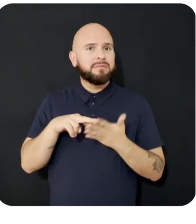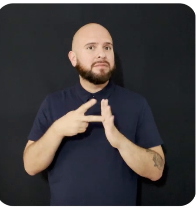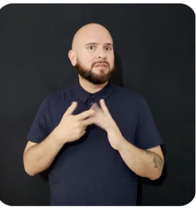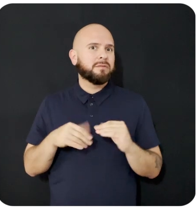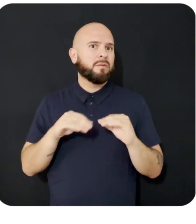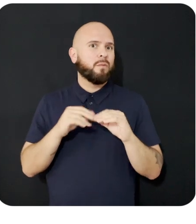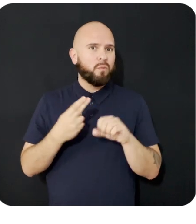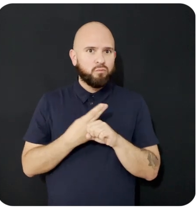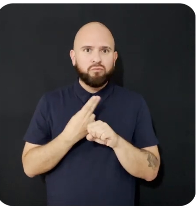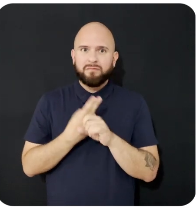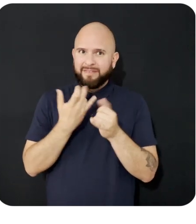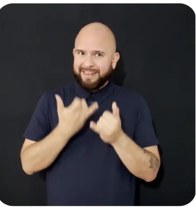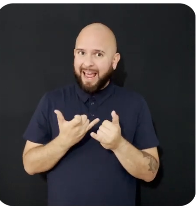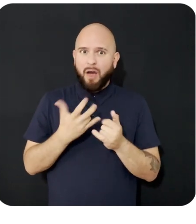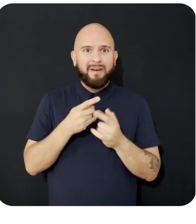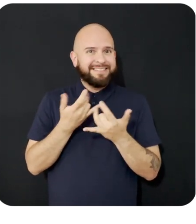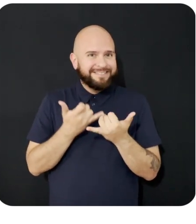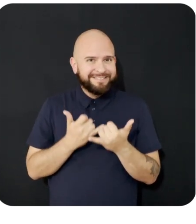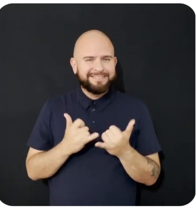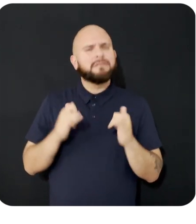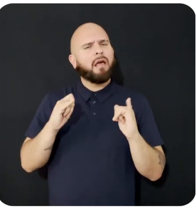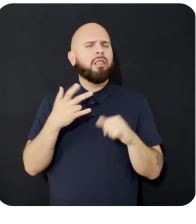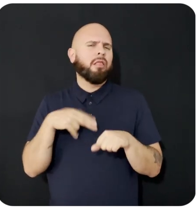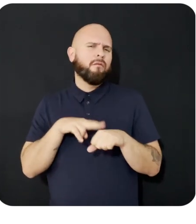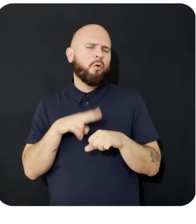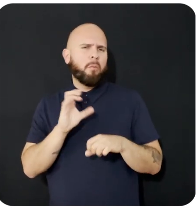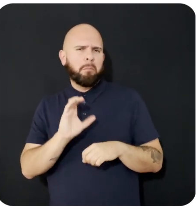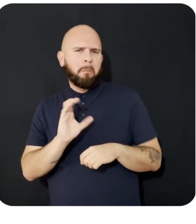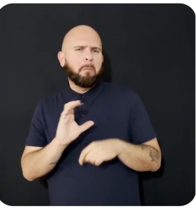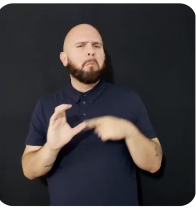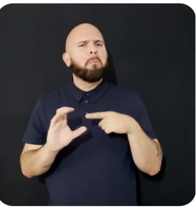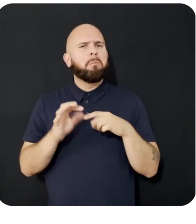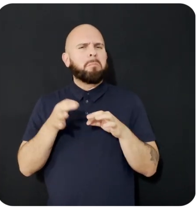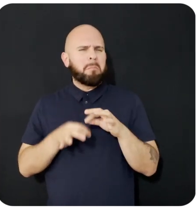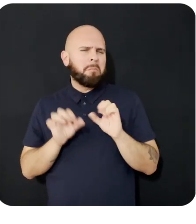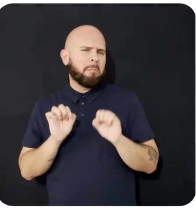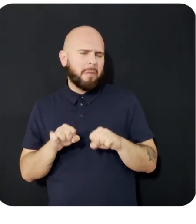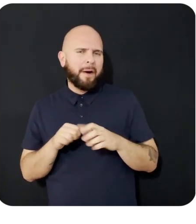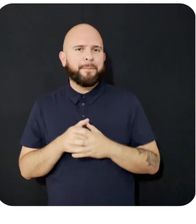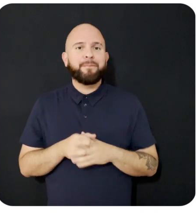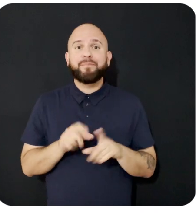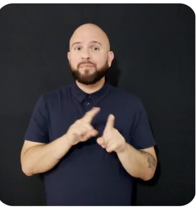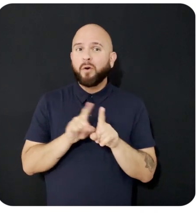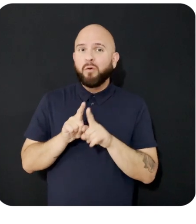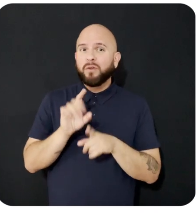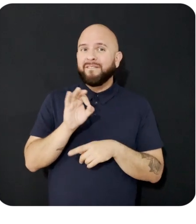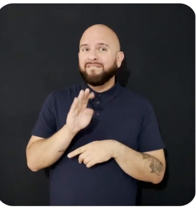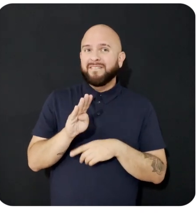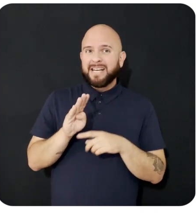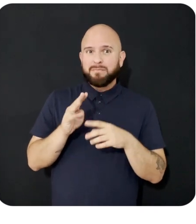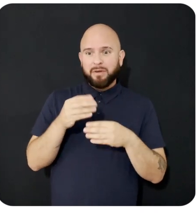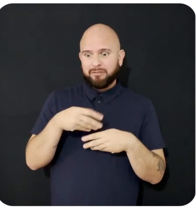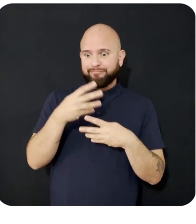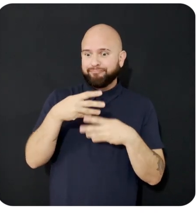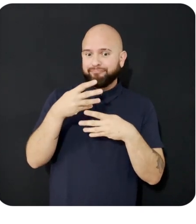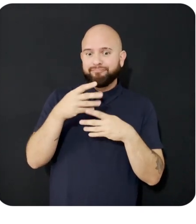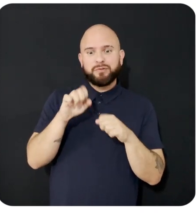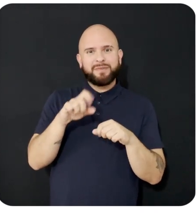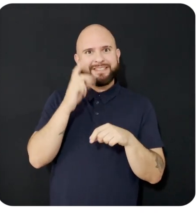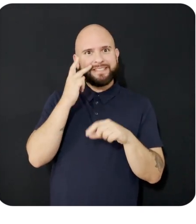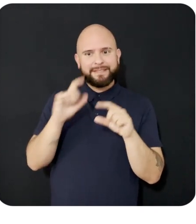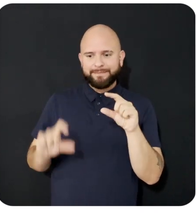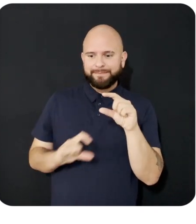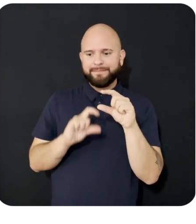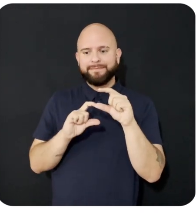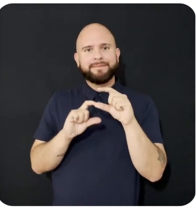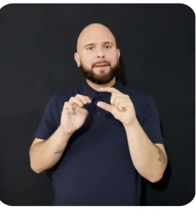delivering on existing search functionality. You can also, in Facebook feed, see a contextual experience where Meta AI shows